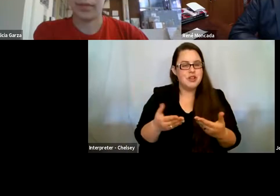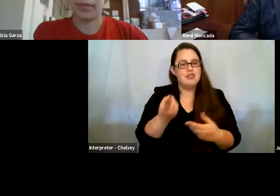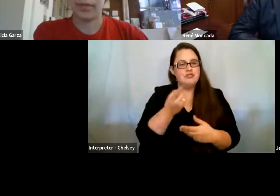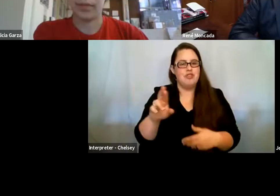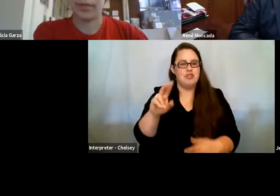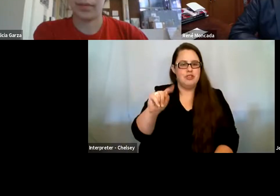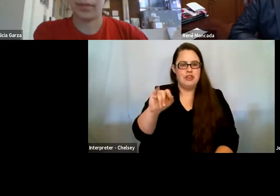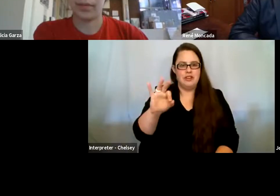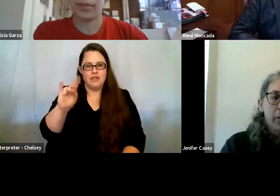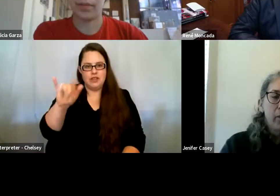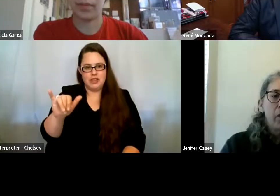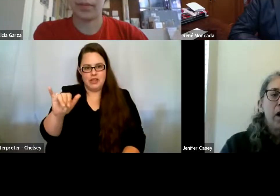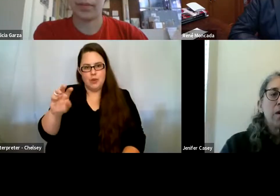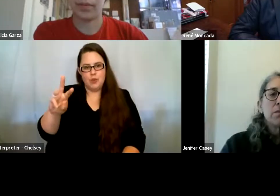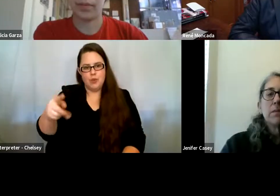Dr. White.